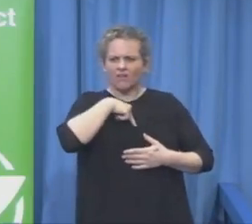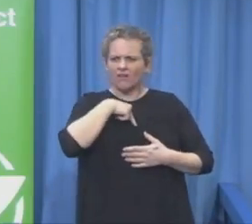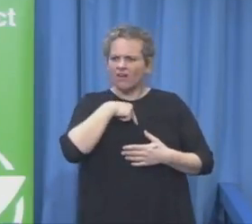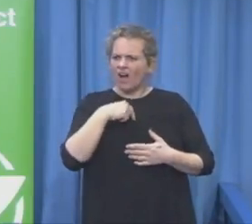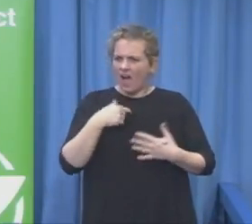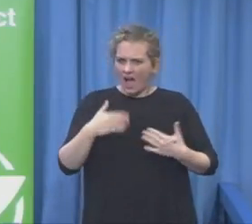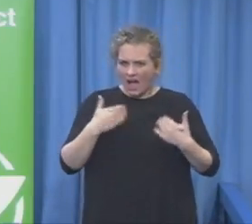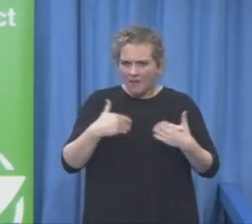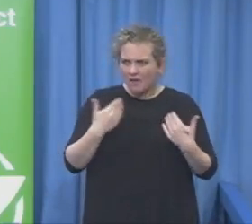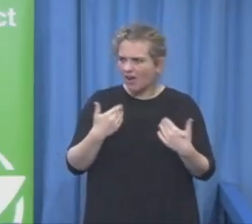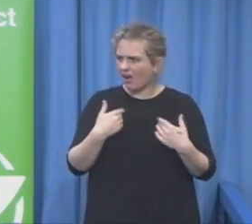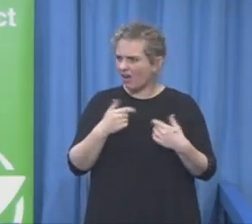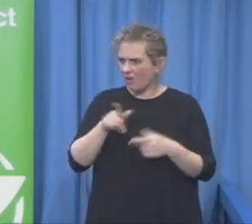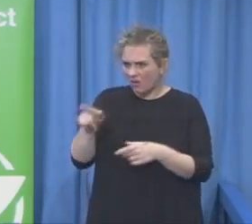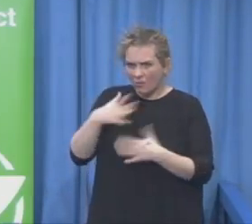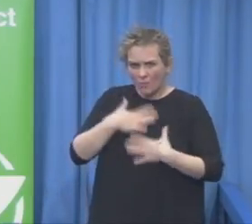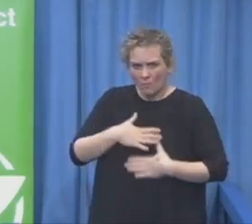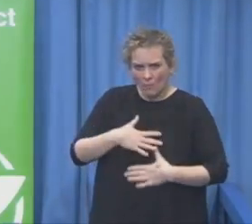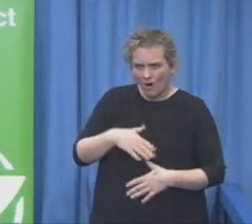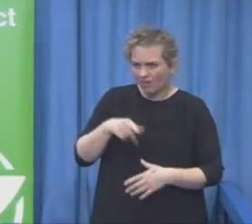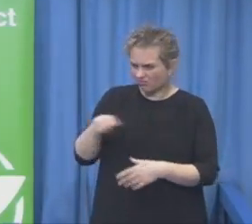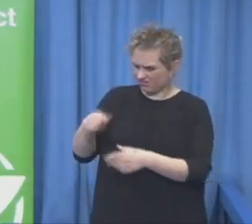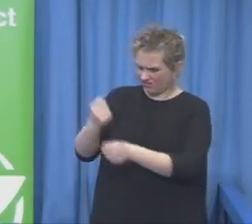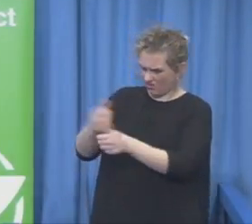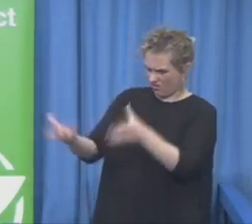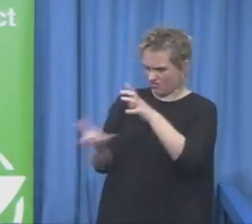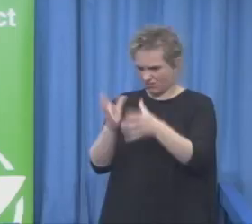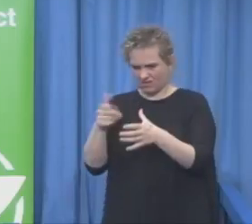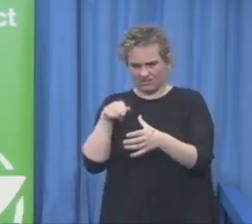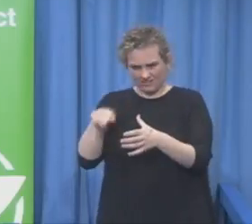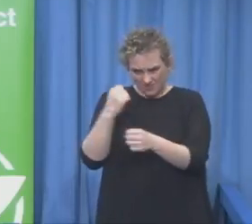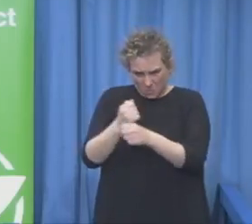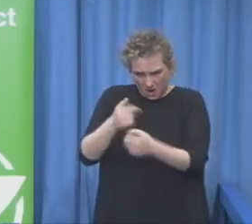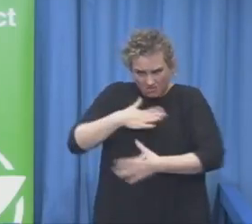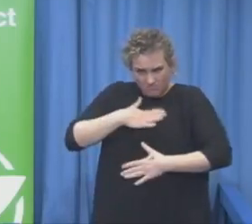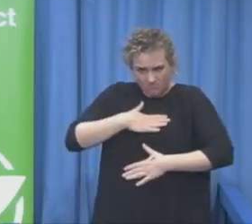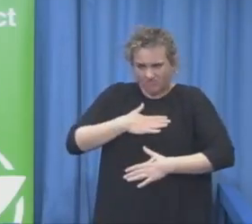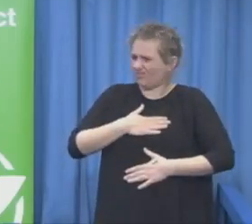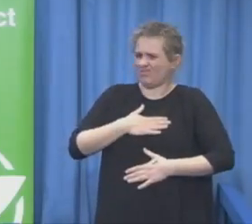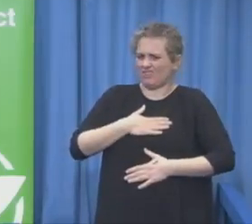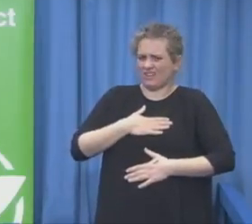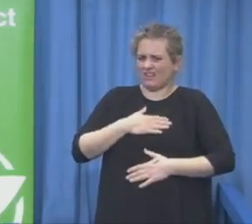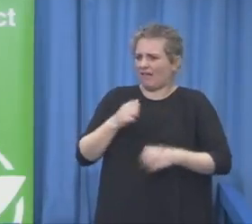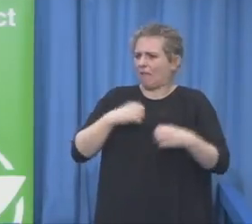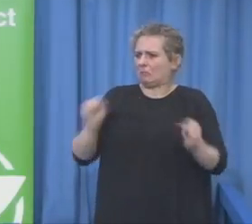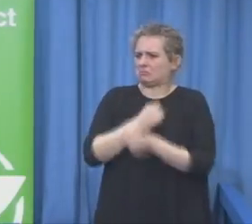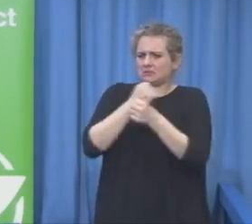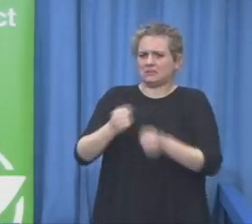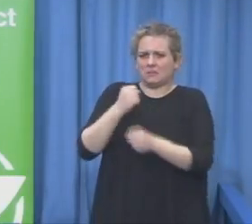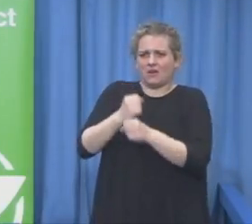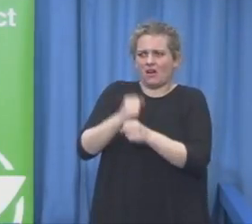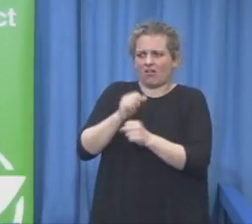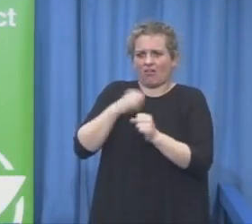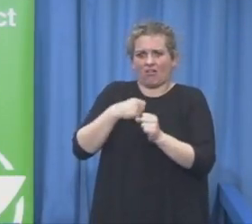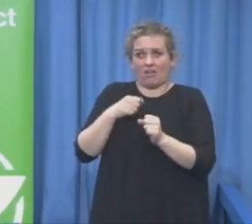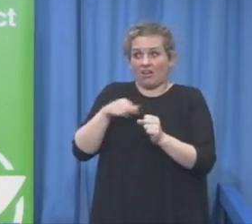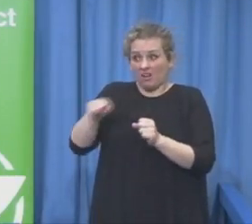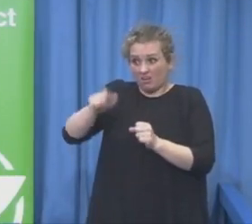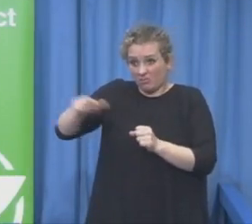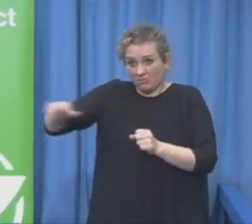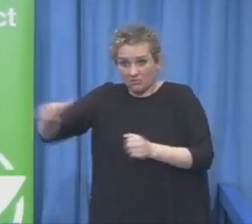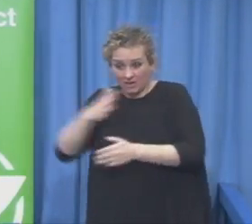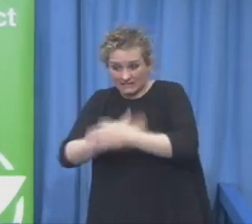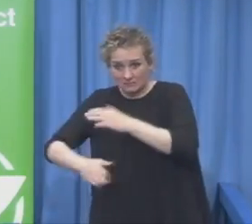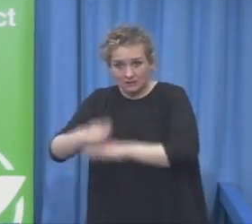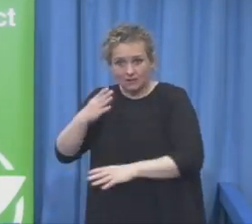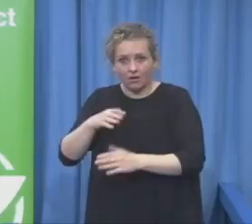I totally agree. I could say that if you find a job which interests you